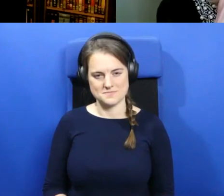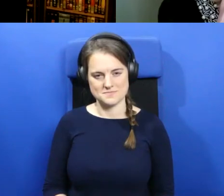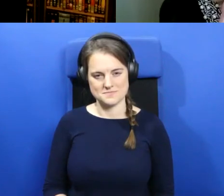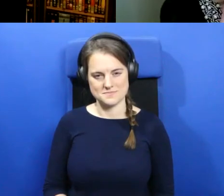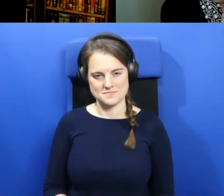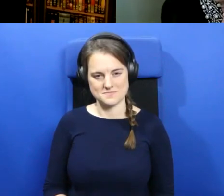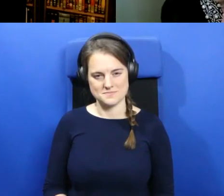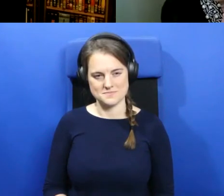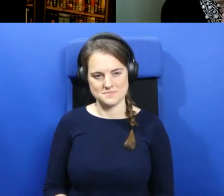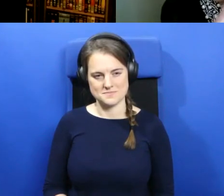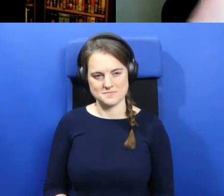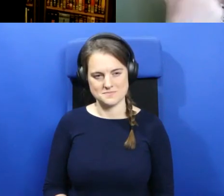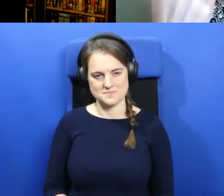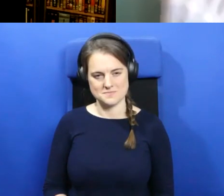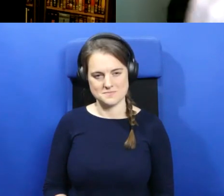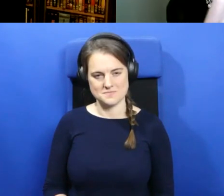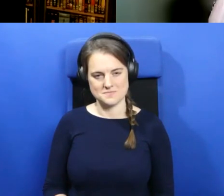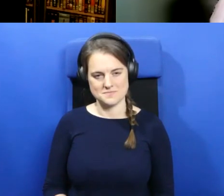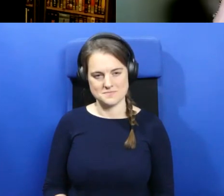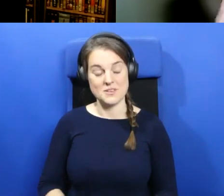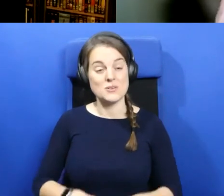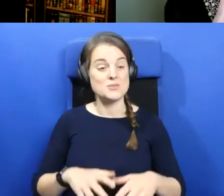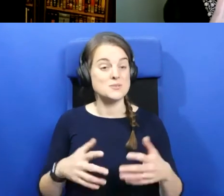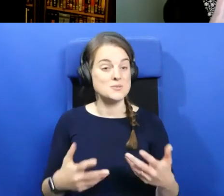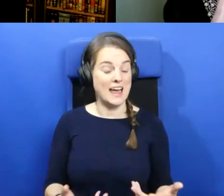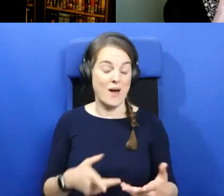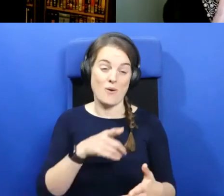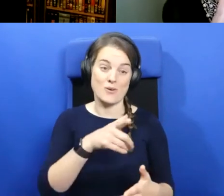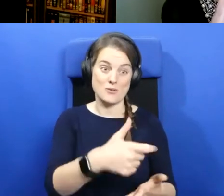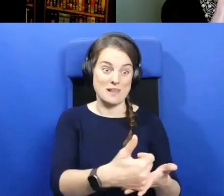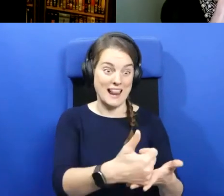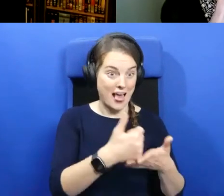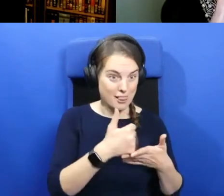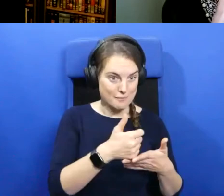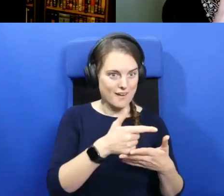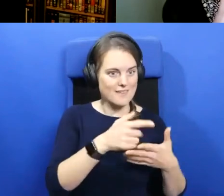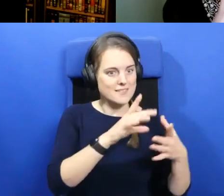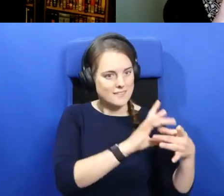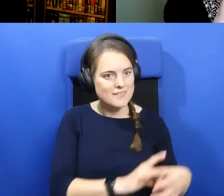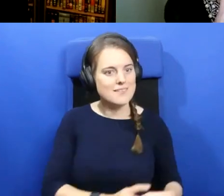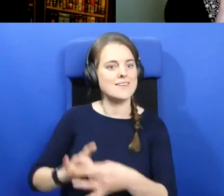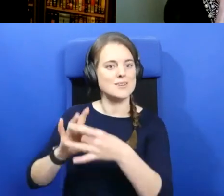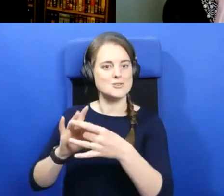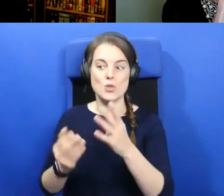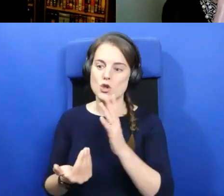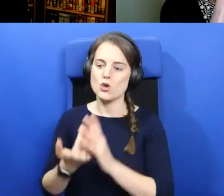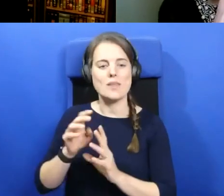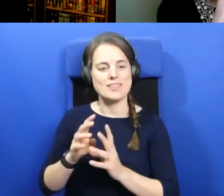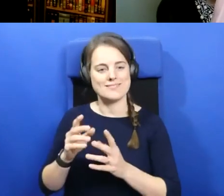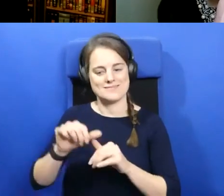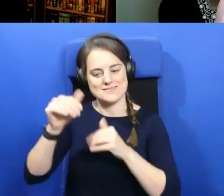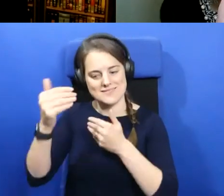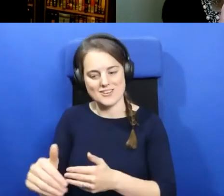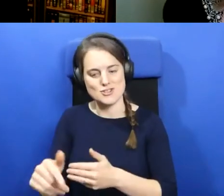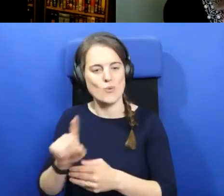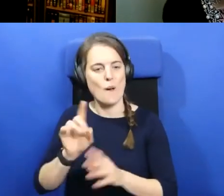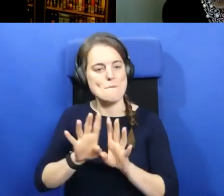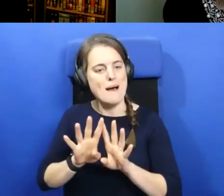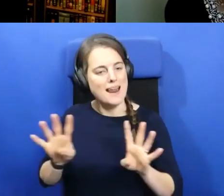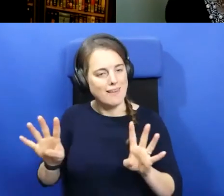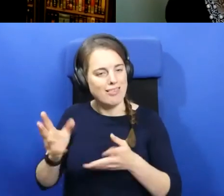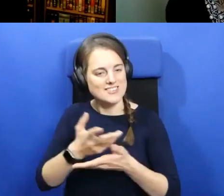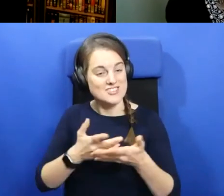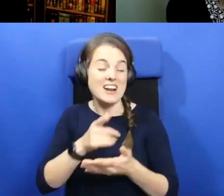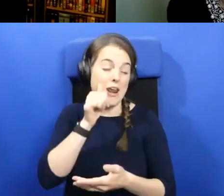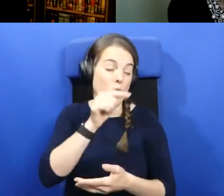ladjanu am athan sa haran phle. So you're just after helping us now to feed into the new, the panel discussion now. And I know you'll be staying with us Elva,